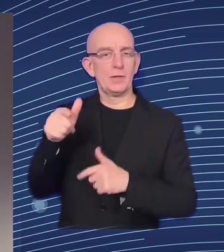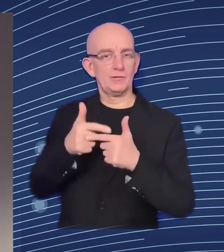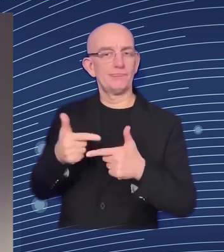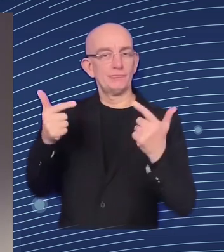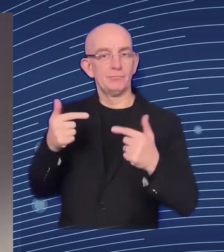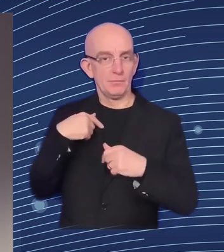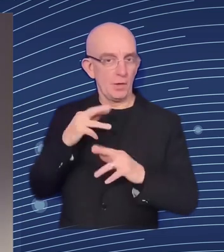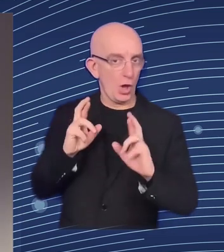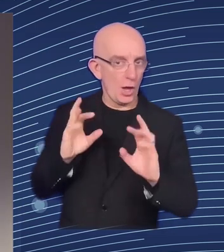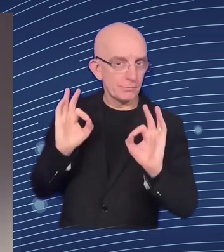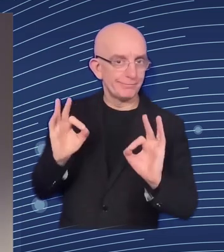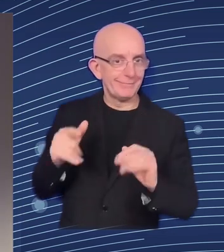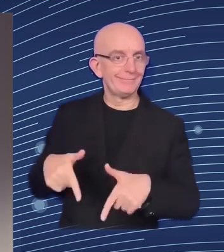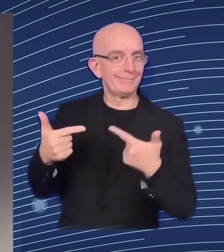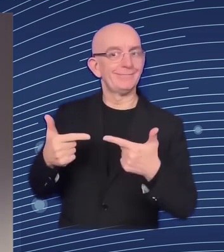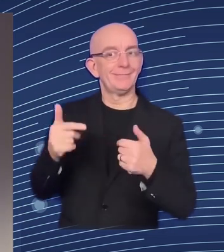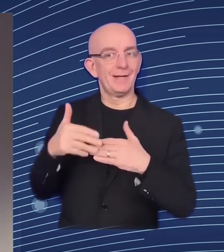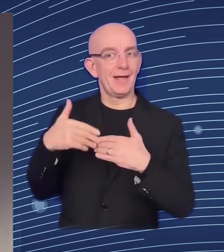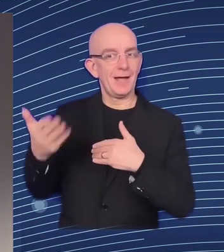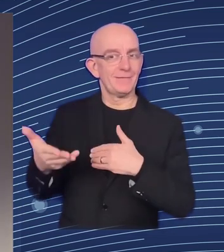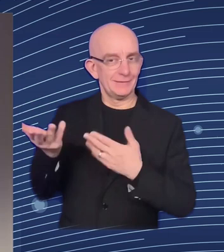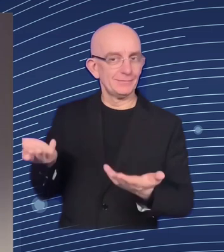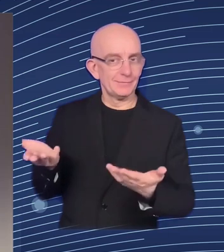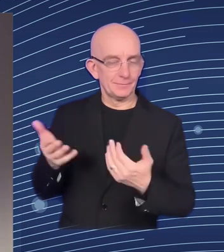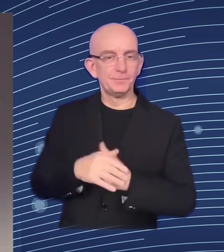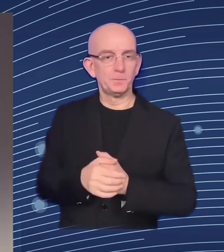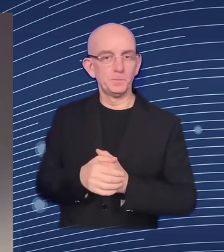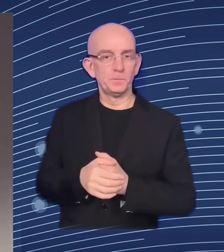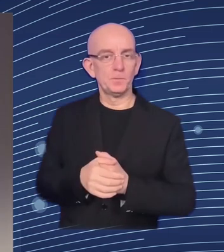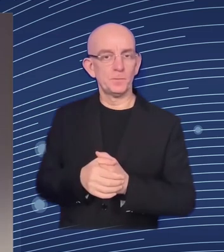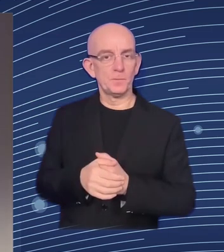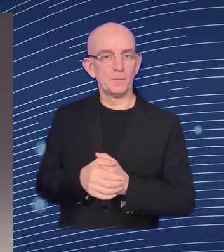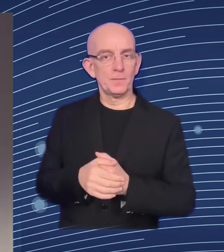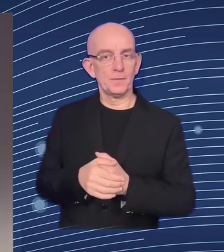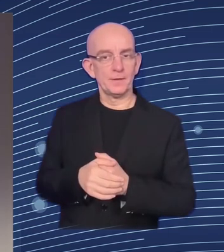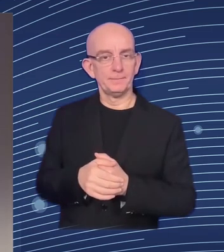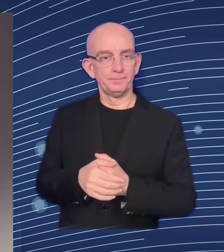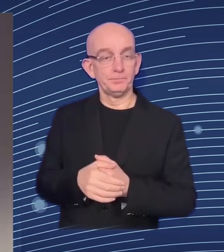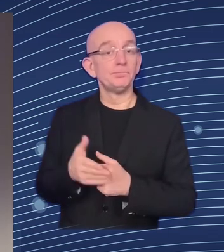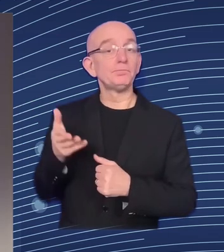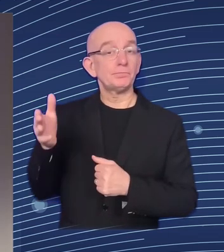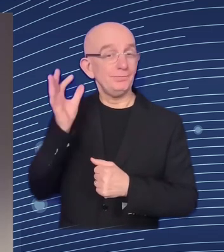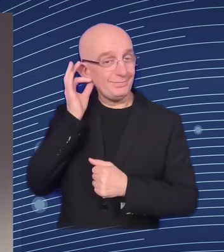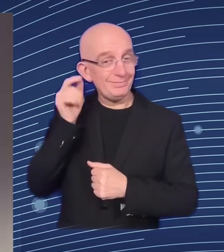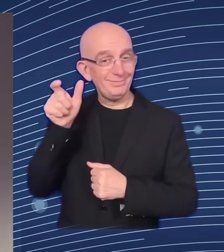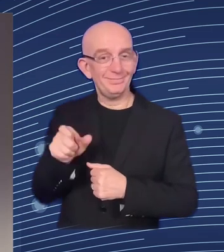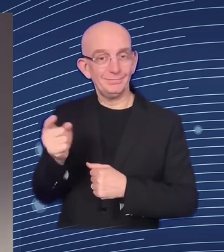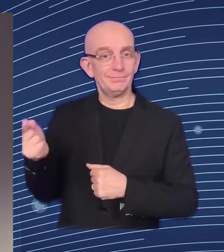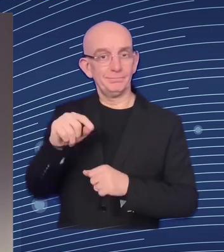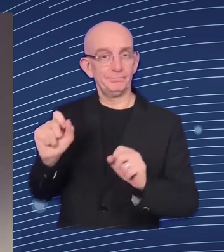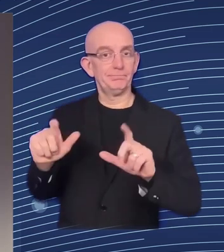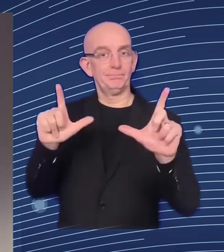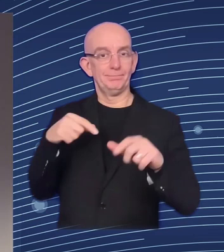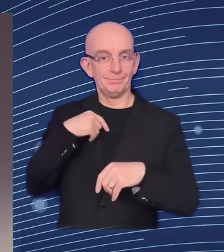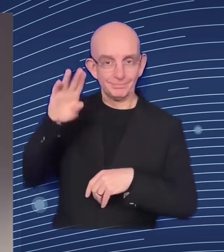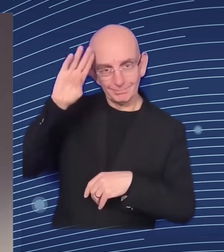well i'm sure she will be coming up on screen and then uh of course mark bowman who's the vice president for policy and partnerships at the european bank